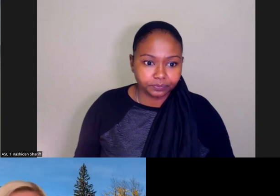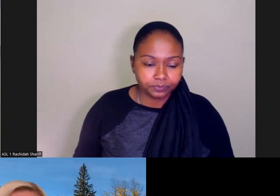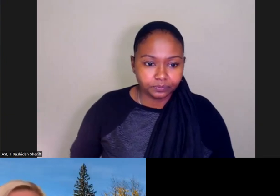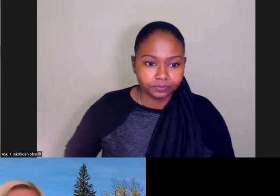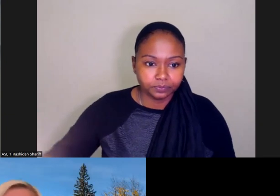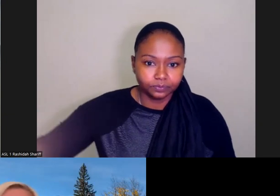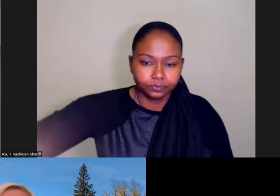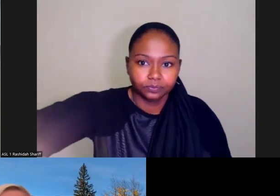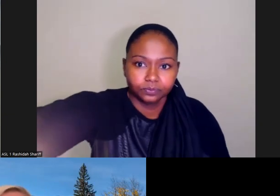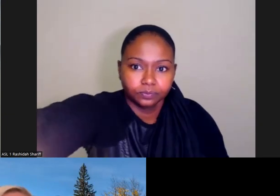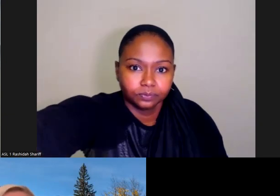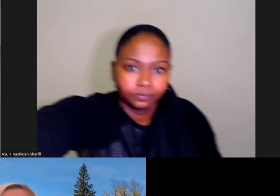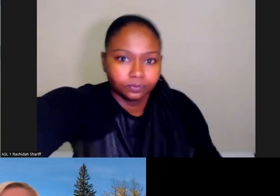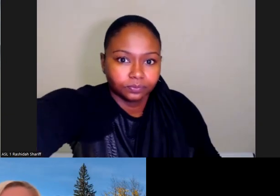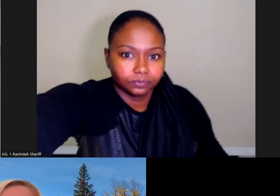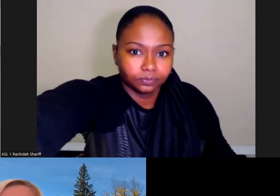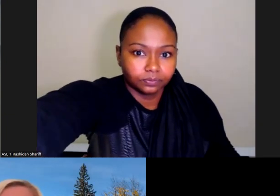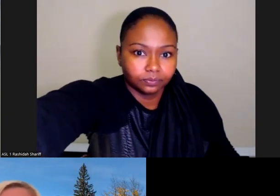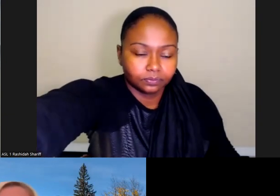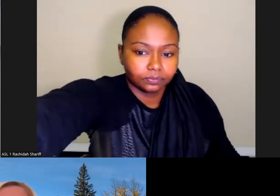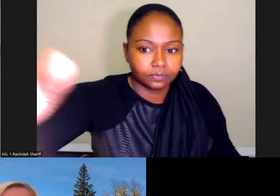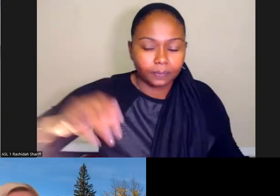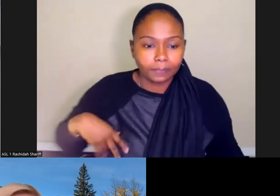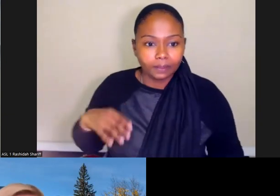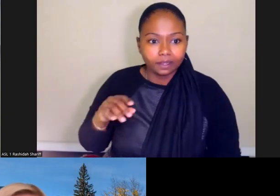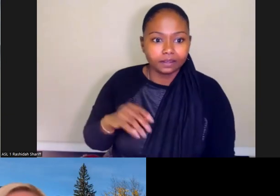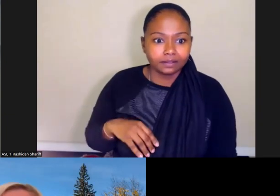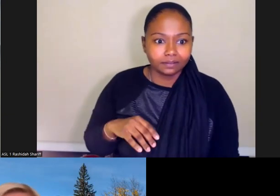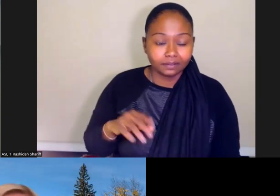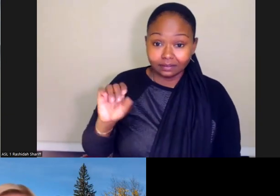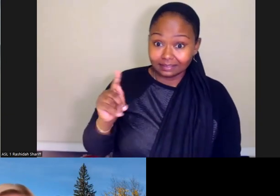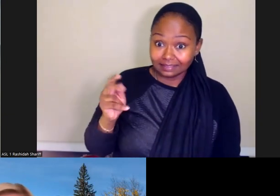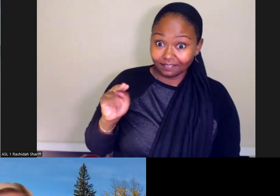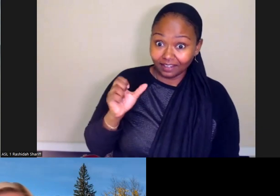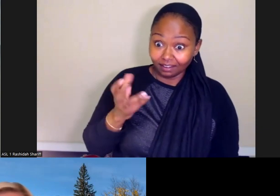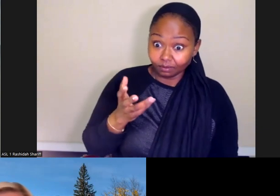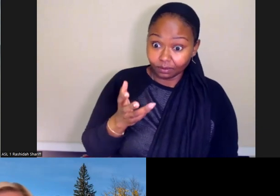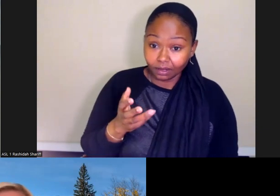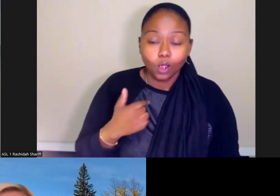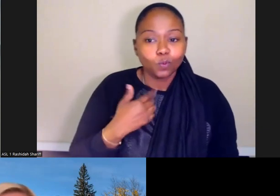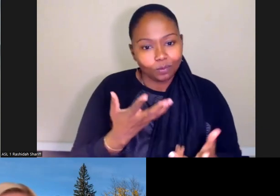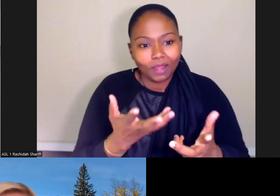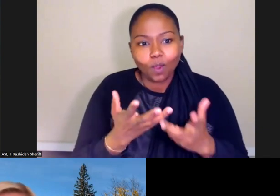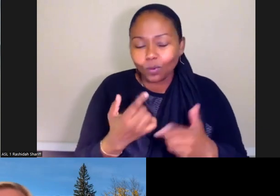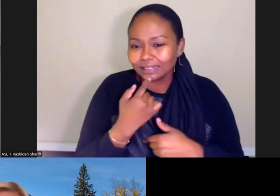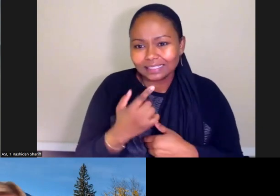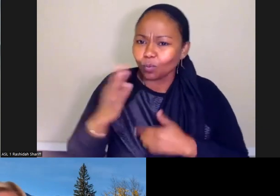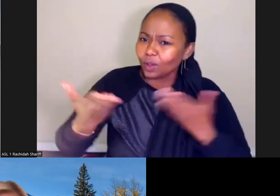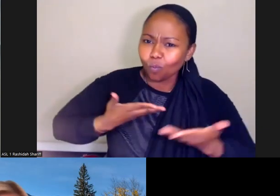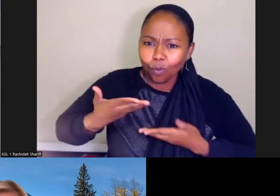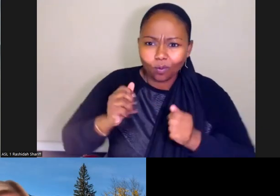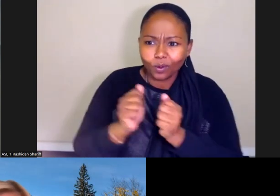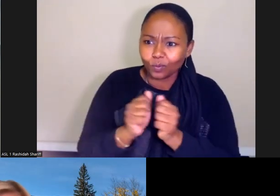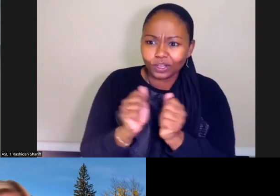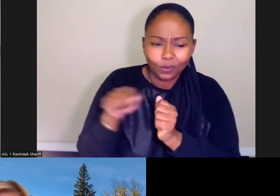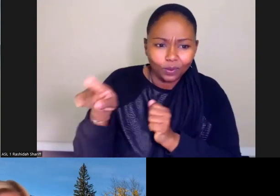Thank you, Eric and Stephanie, thank you. Oh, were you going to? I was just no, I was just going to say we welcome working with you guys. I mean, this